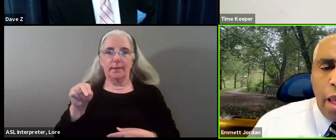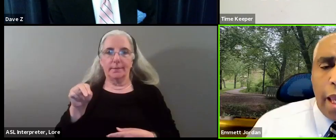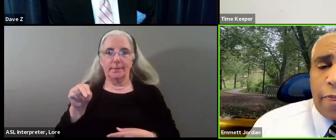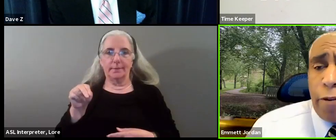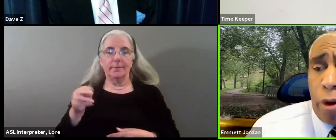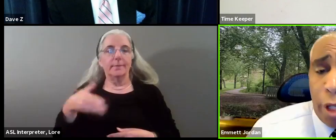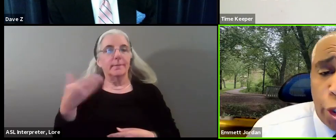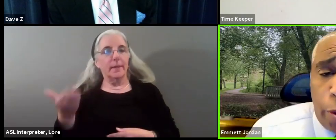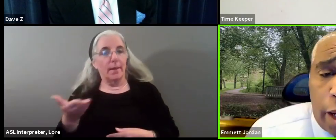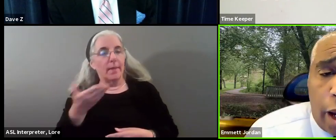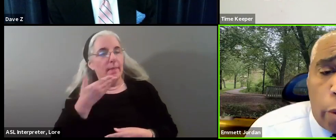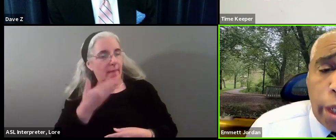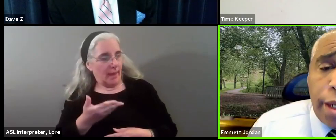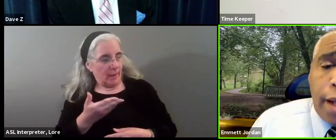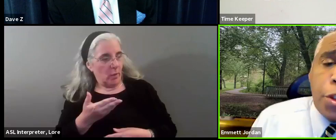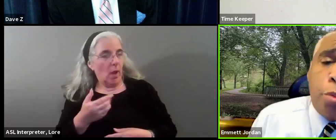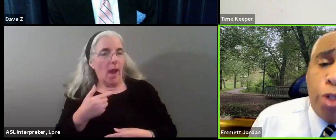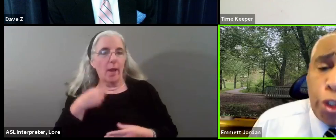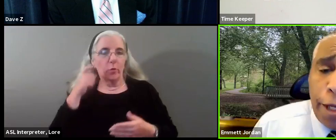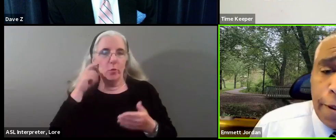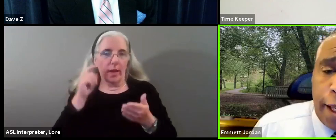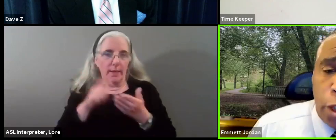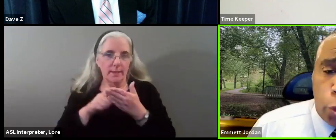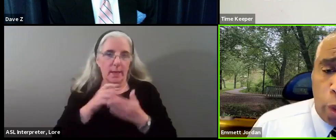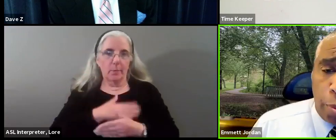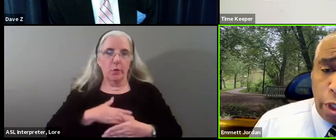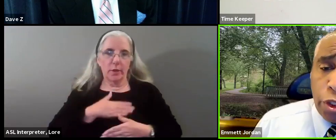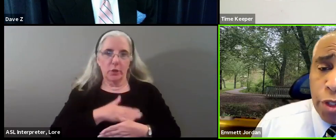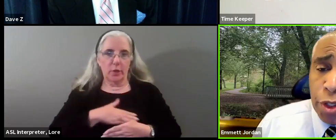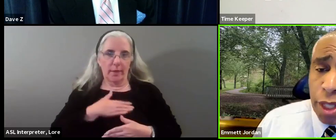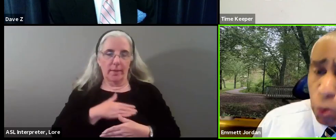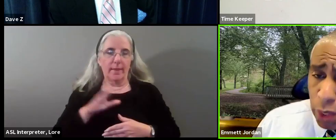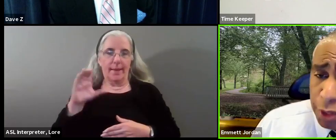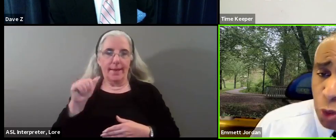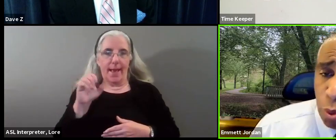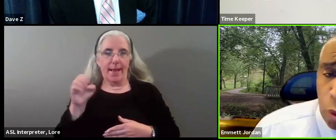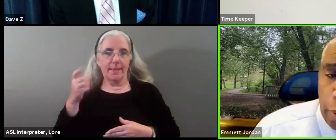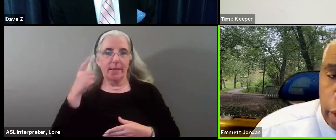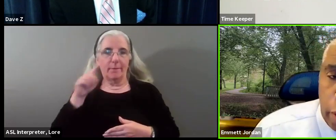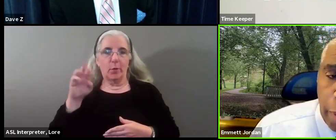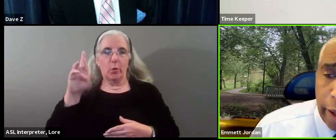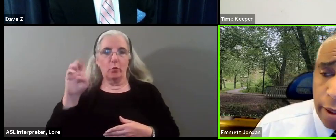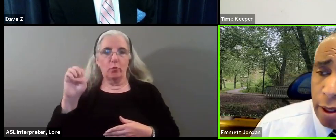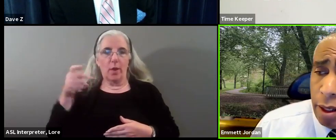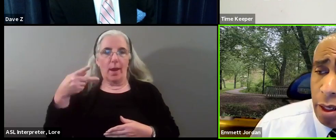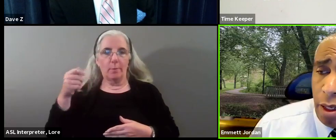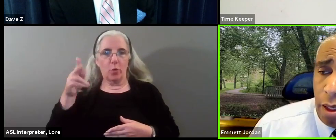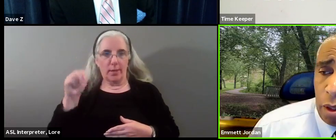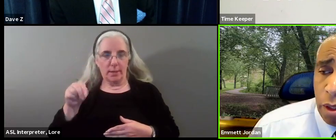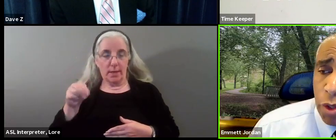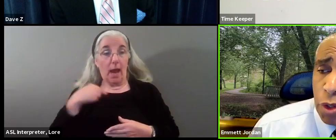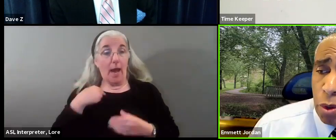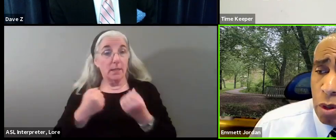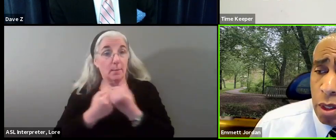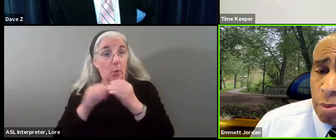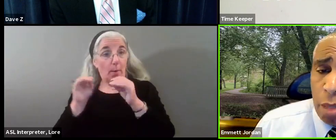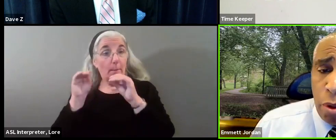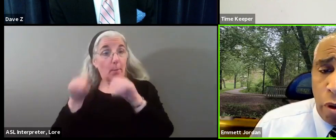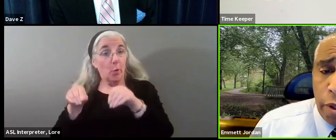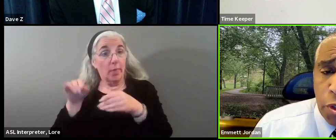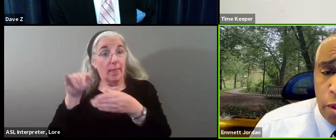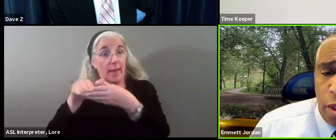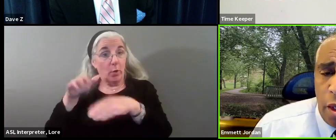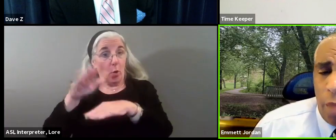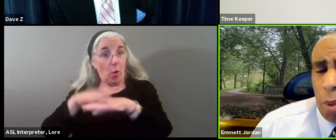Yeah. Thank you very much. You know, I recognize and appreciate the case for reparations. That's, that's why I did support putting on the ballot and listen to the